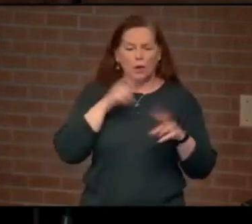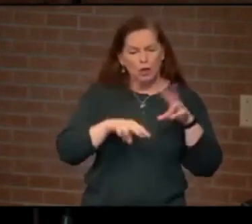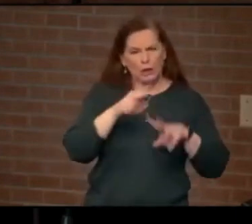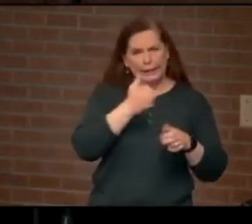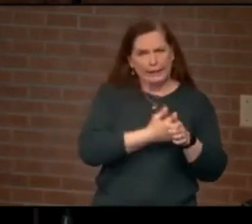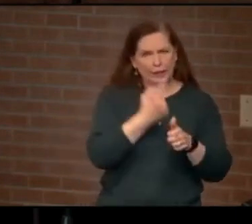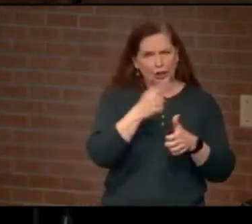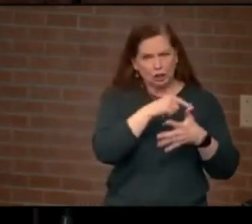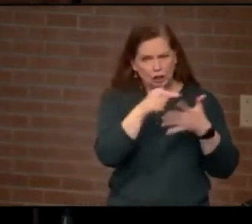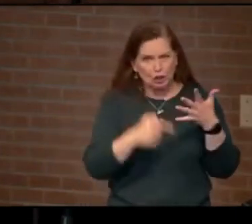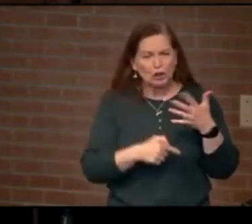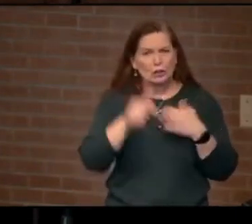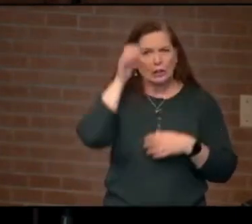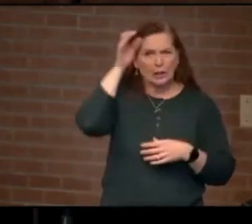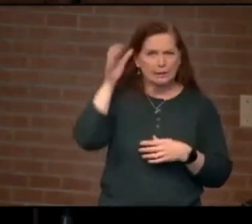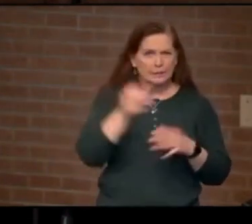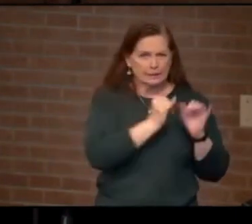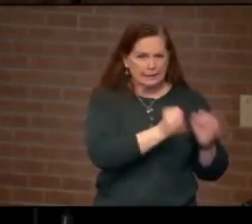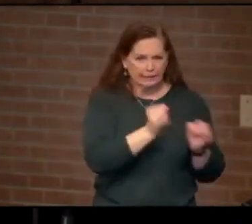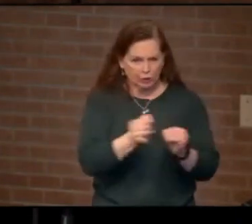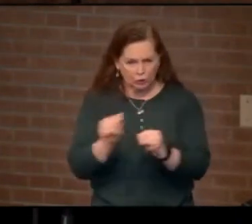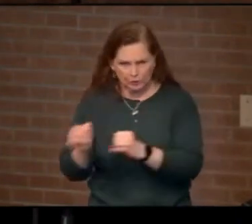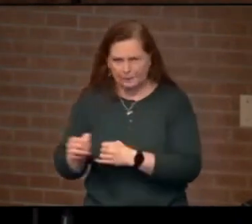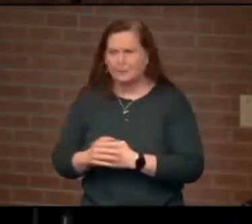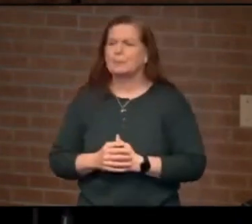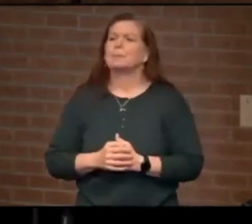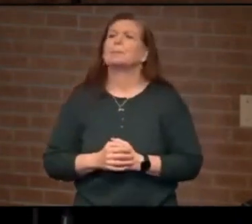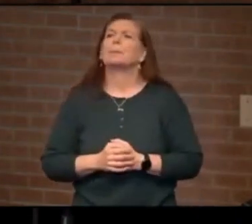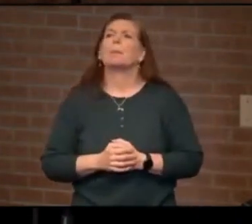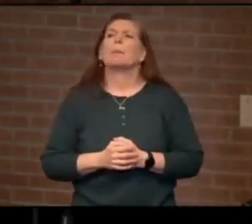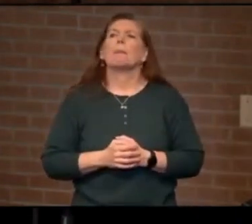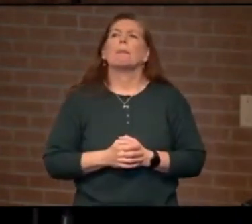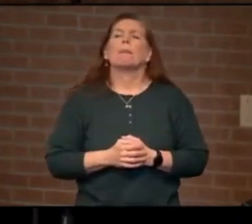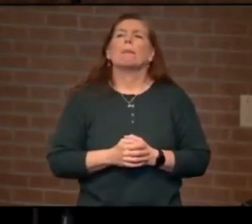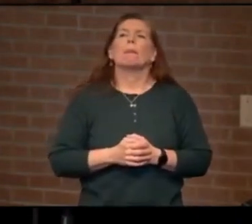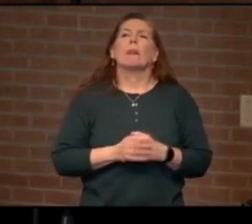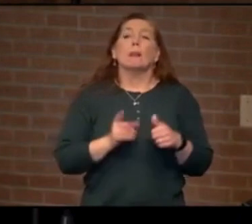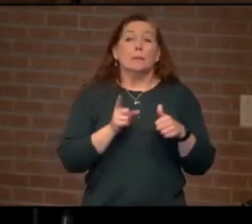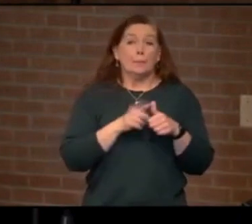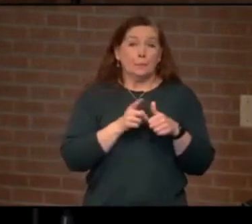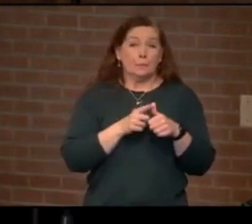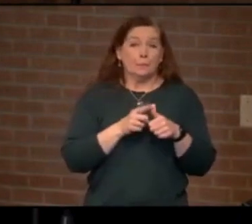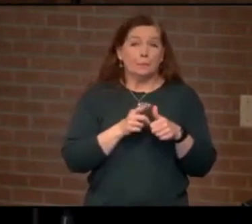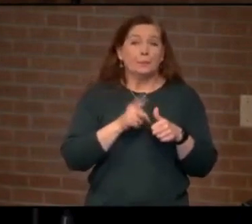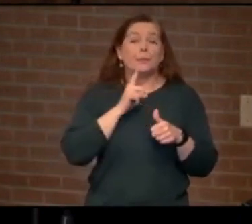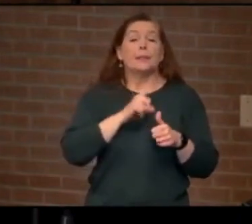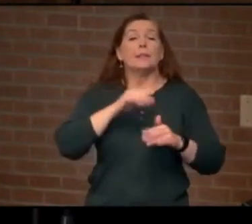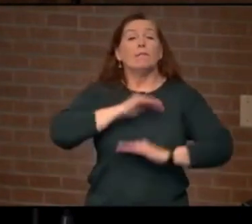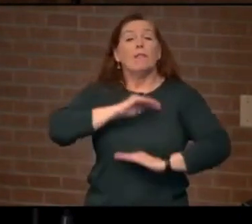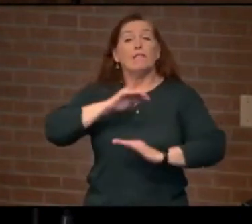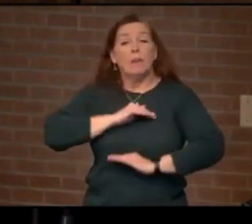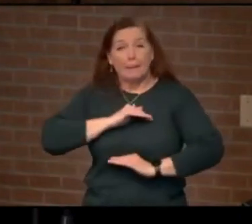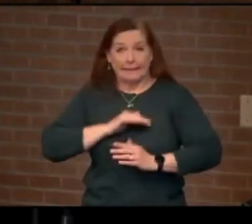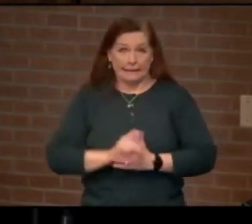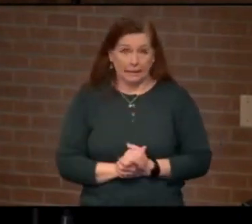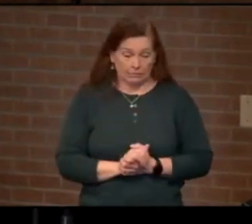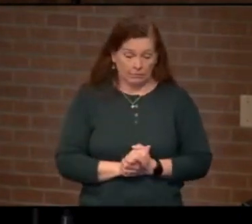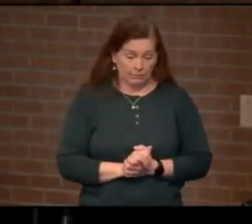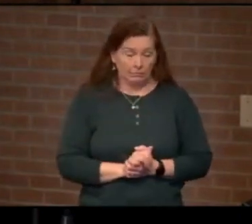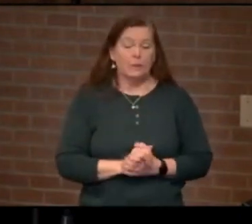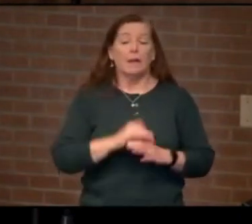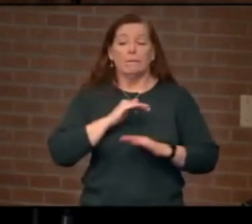concepts individually. The first of these is fulfillment. Fulfillment.